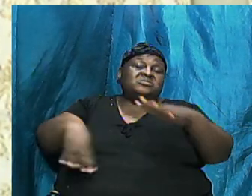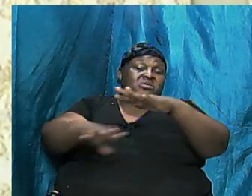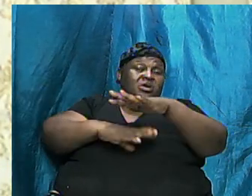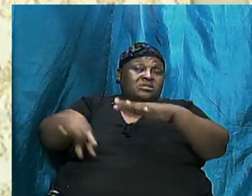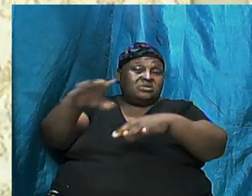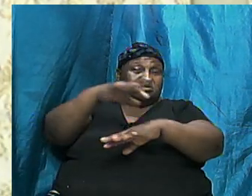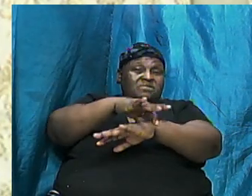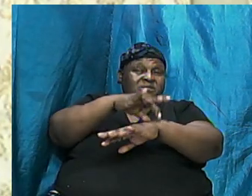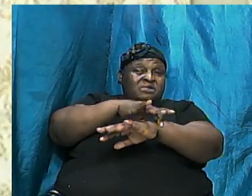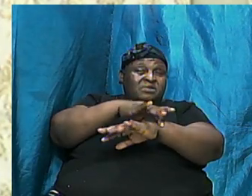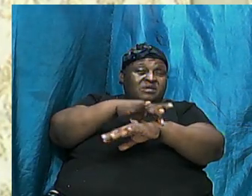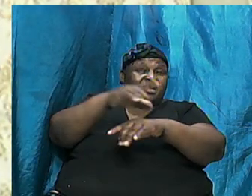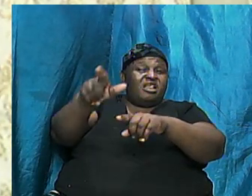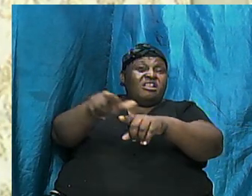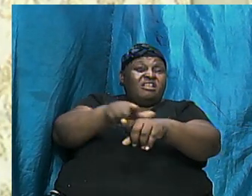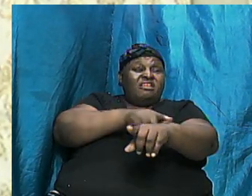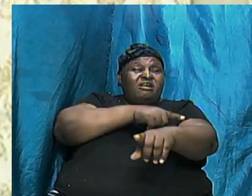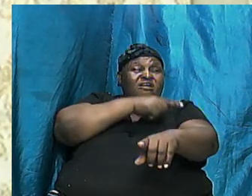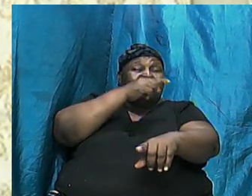It Is Long After